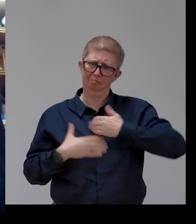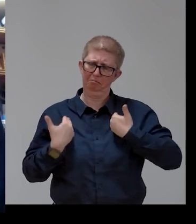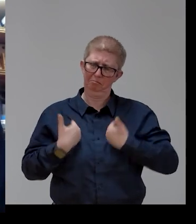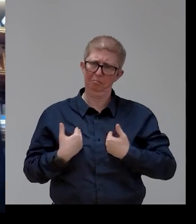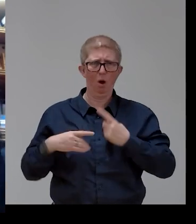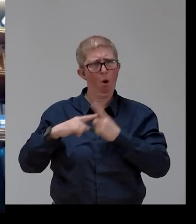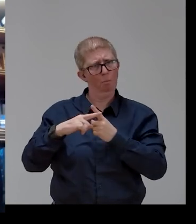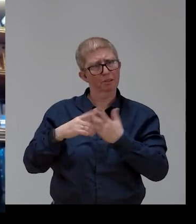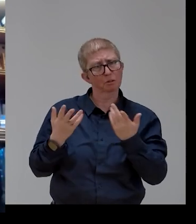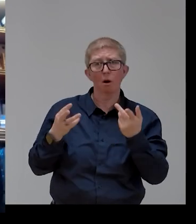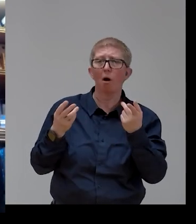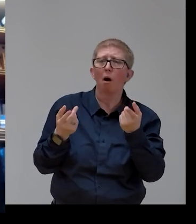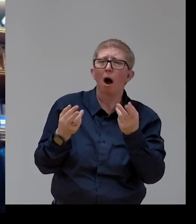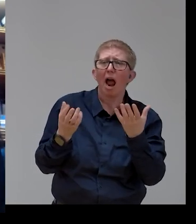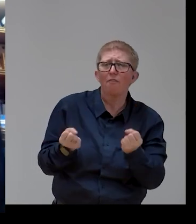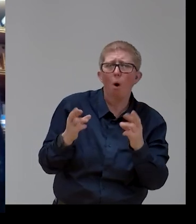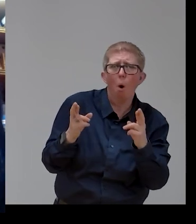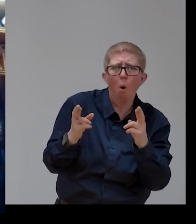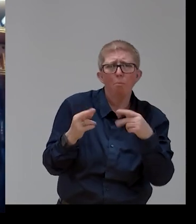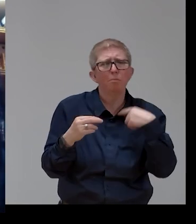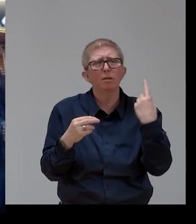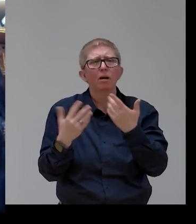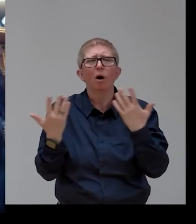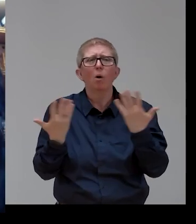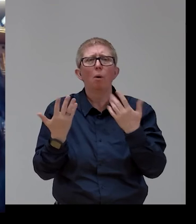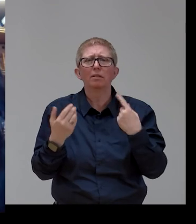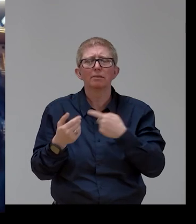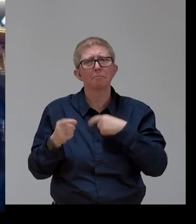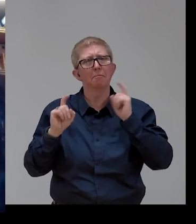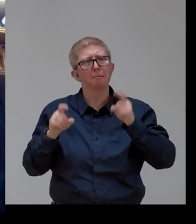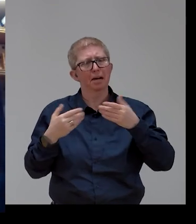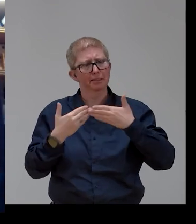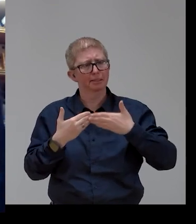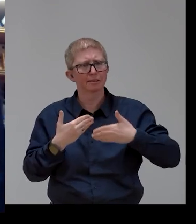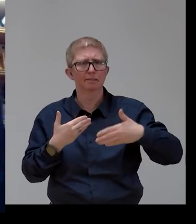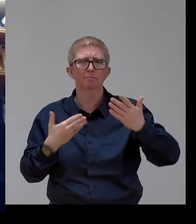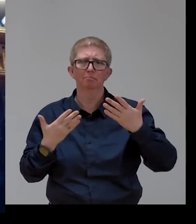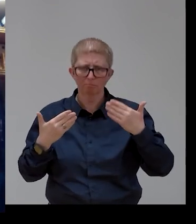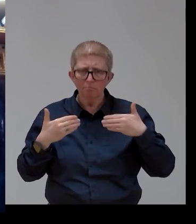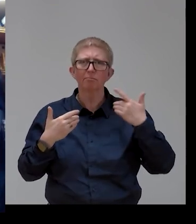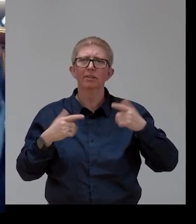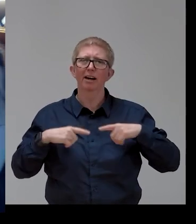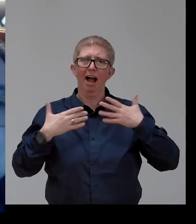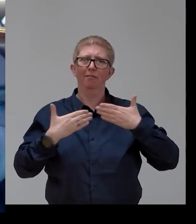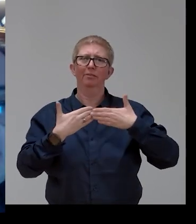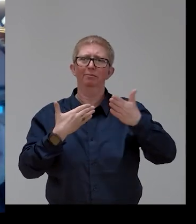try to survive? Thinking back about the impact of the financial crisis,